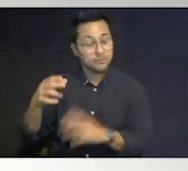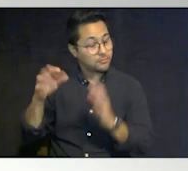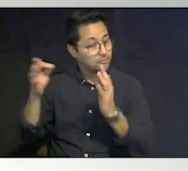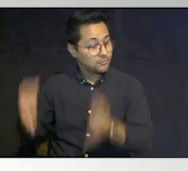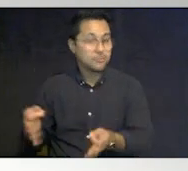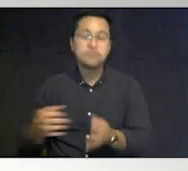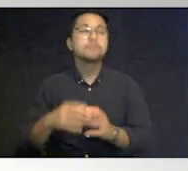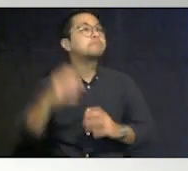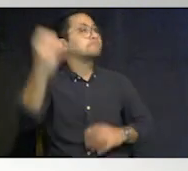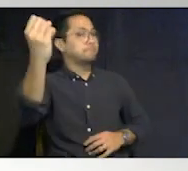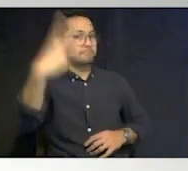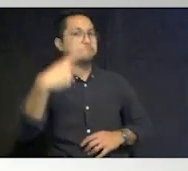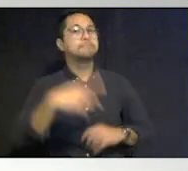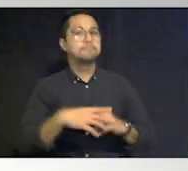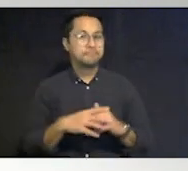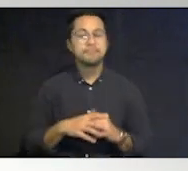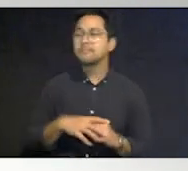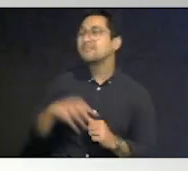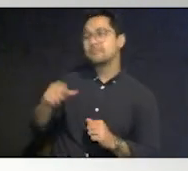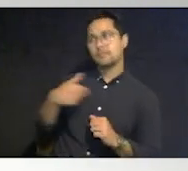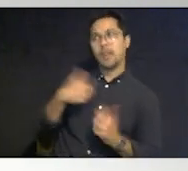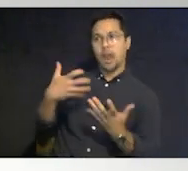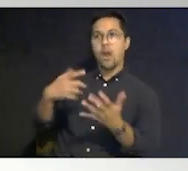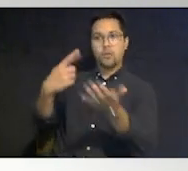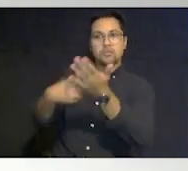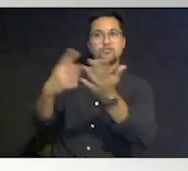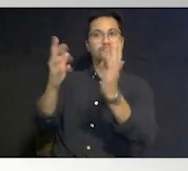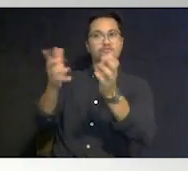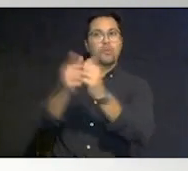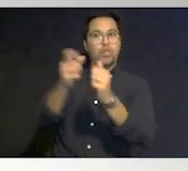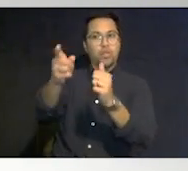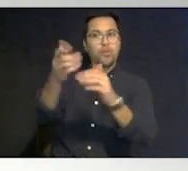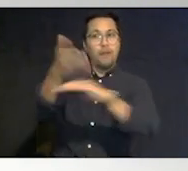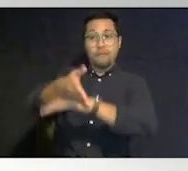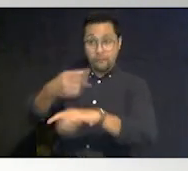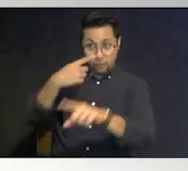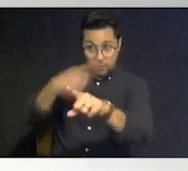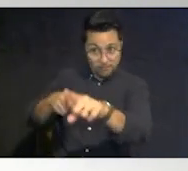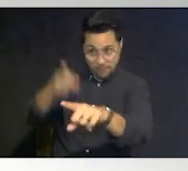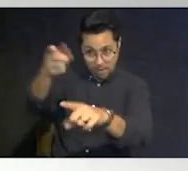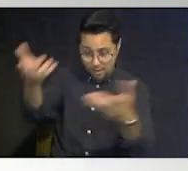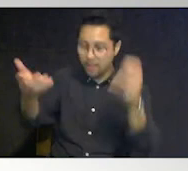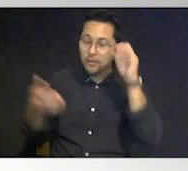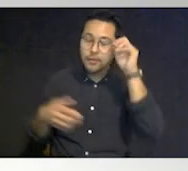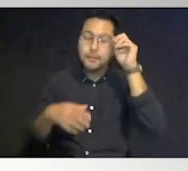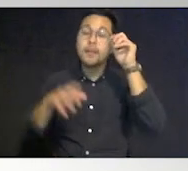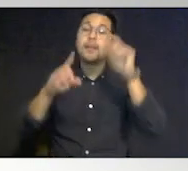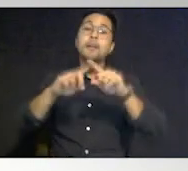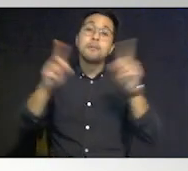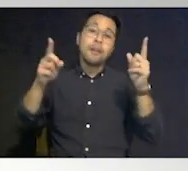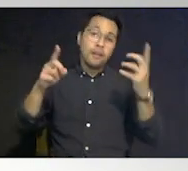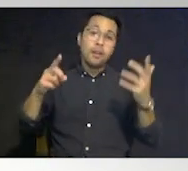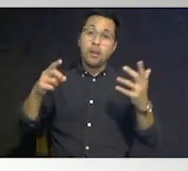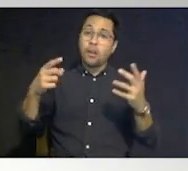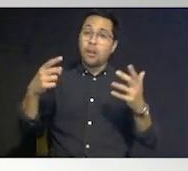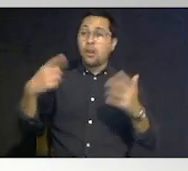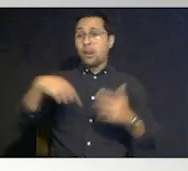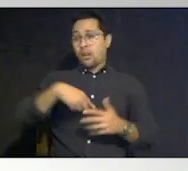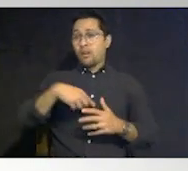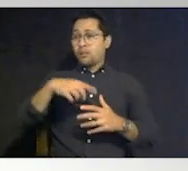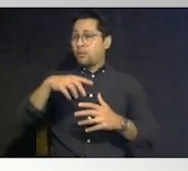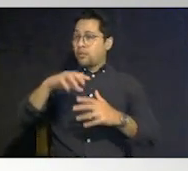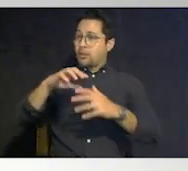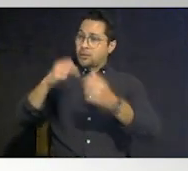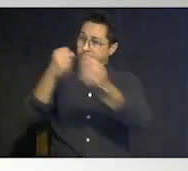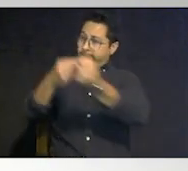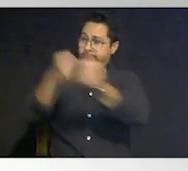okay so i i i would like to talk to you after yeah if that would be okay so but we are in it together and it's a